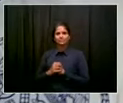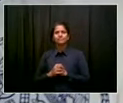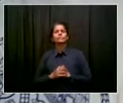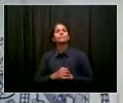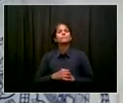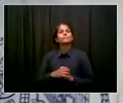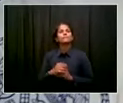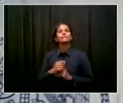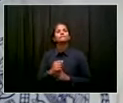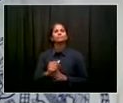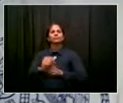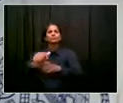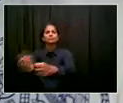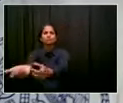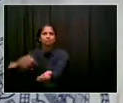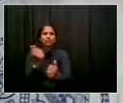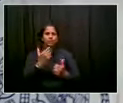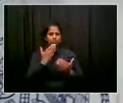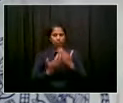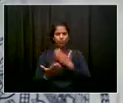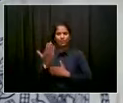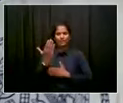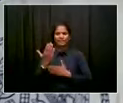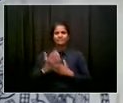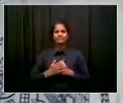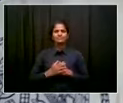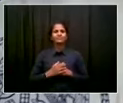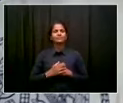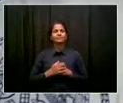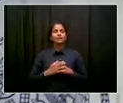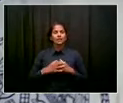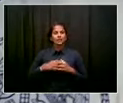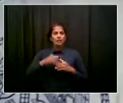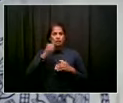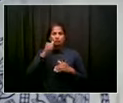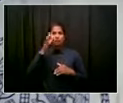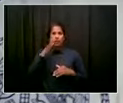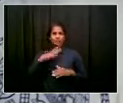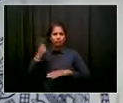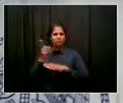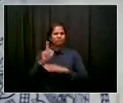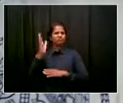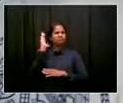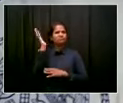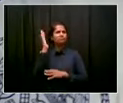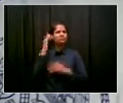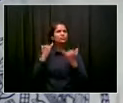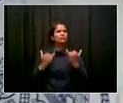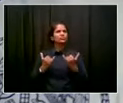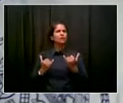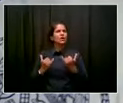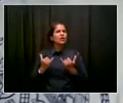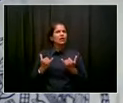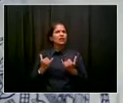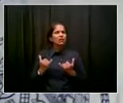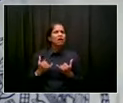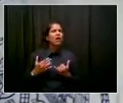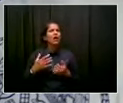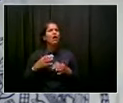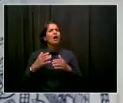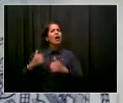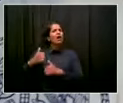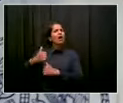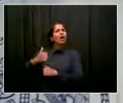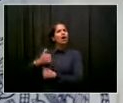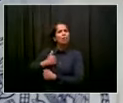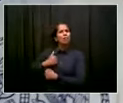press conference earlier today um essentially the army corps of engineer declined to handle uh environmental remediation work for